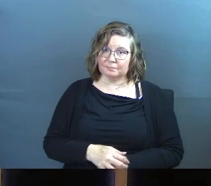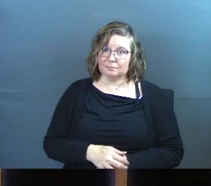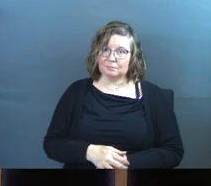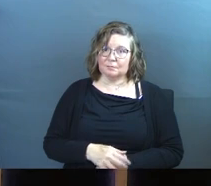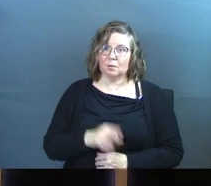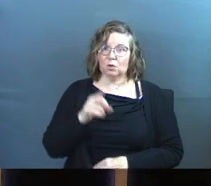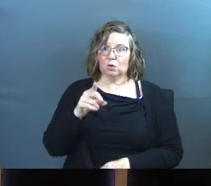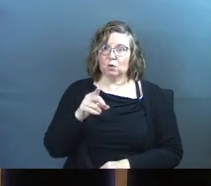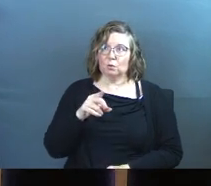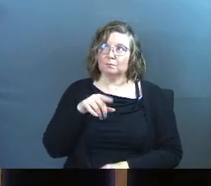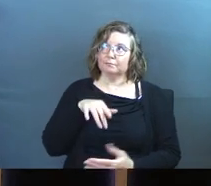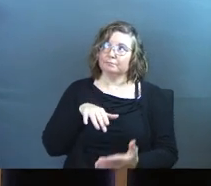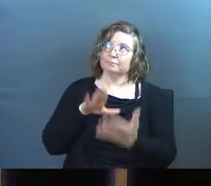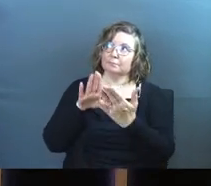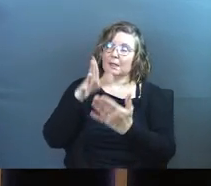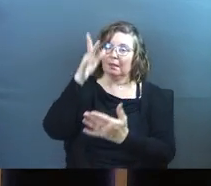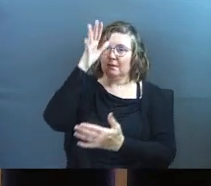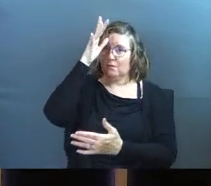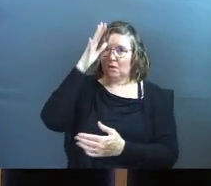You and the Father.